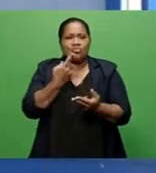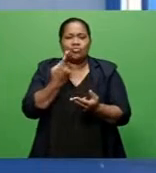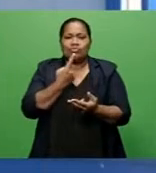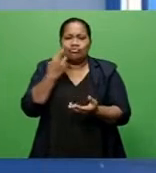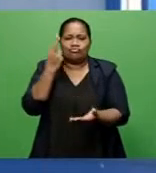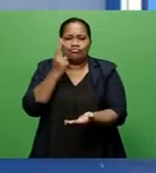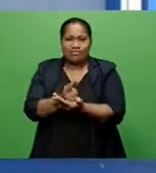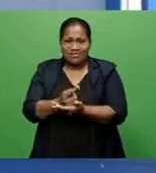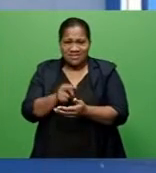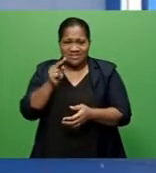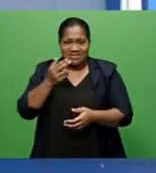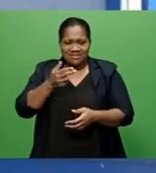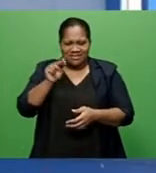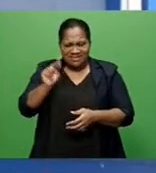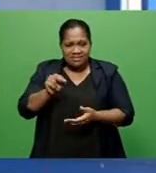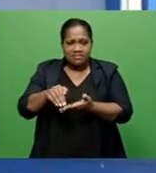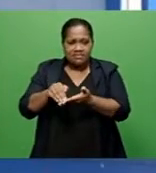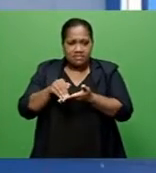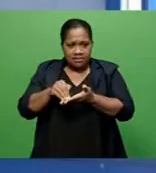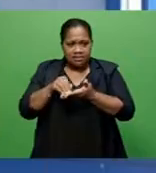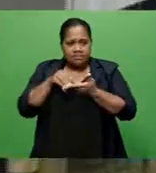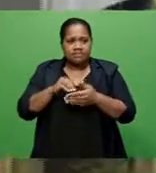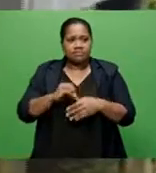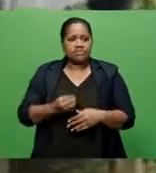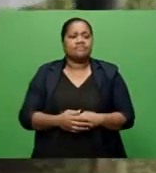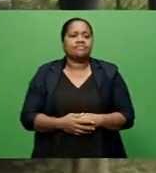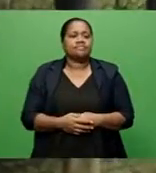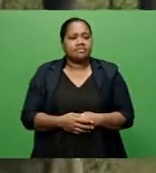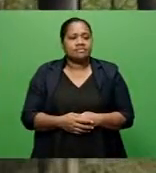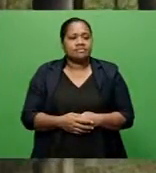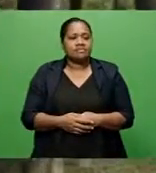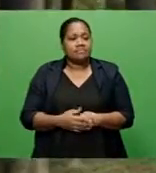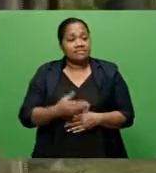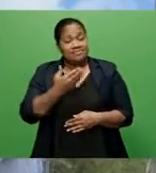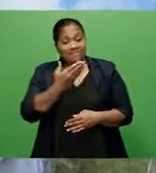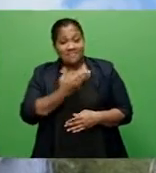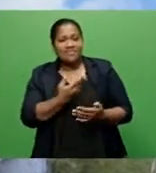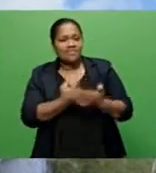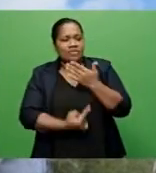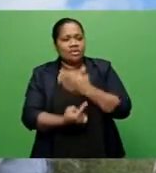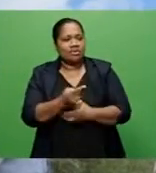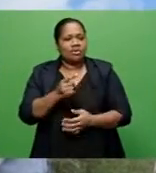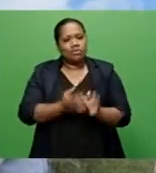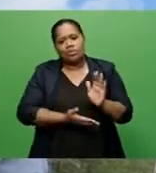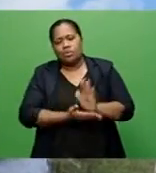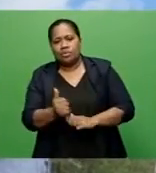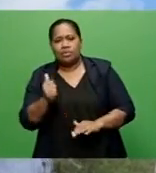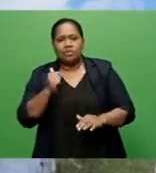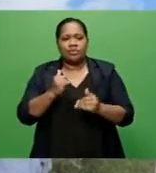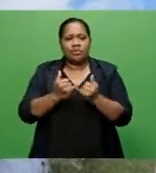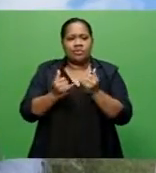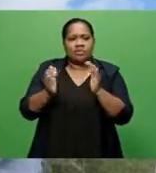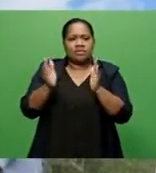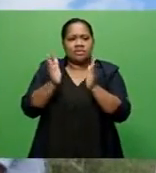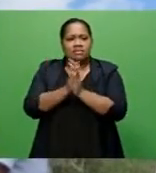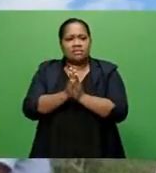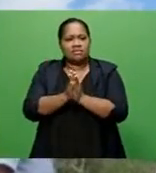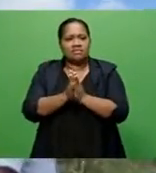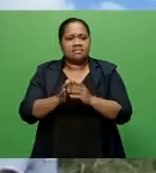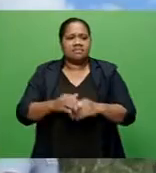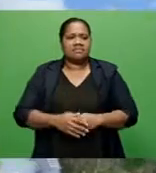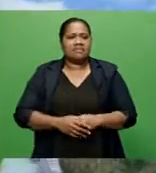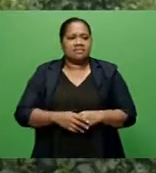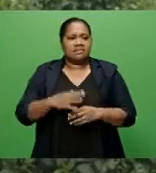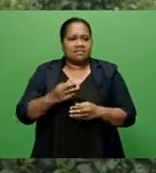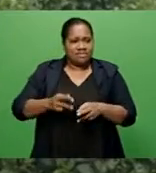the water almost gone into the house. Constable Mayrata was back at the scene which on Sunday was like a raging river